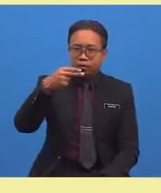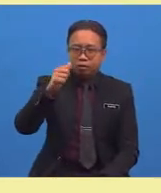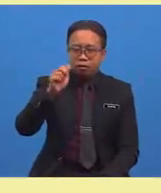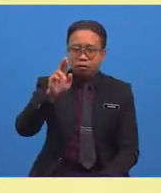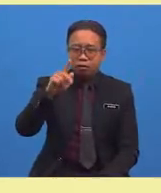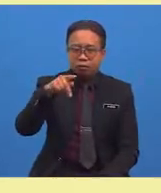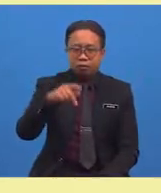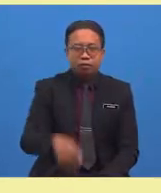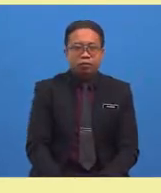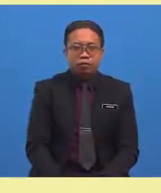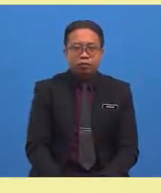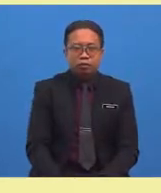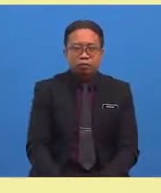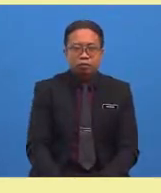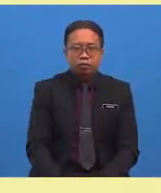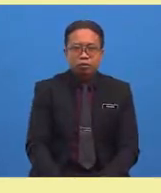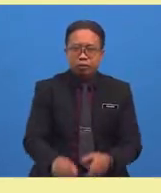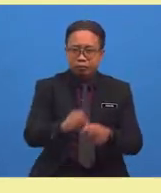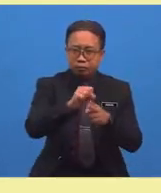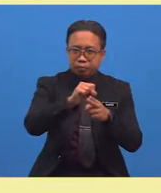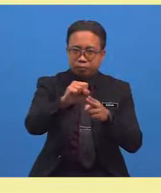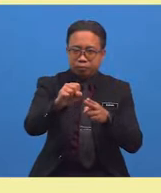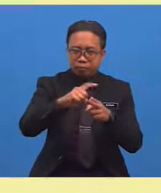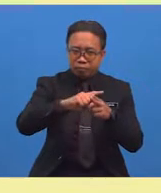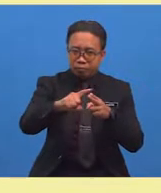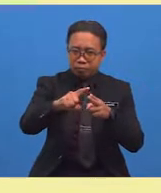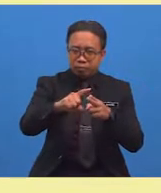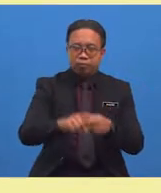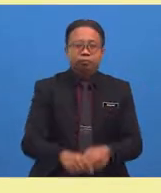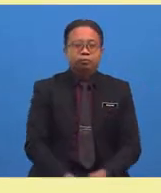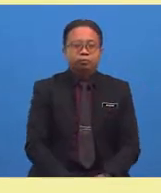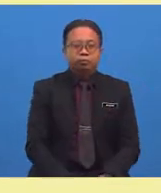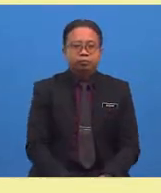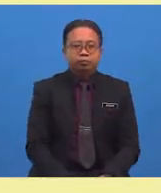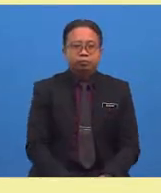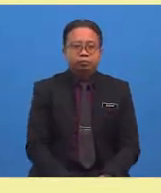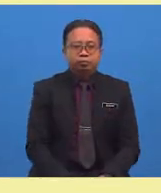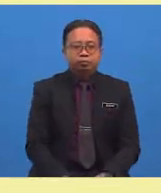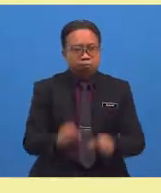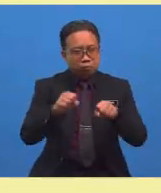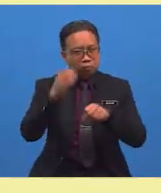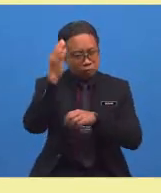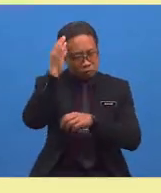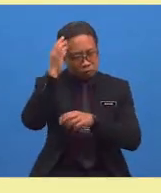What is the synonym of sharp? Sharp. Can you think of one?